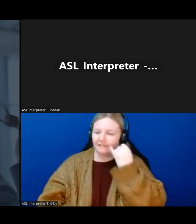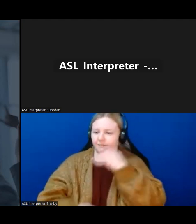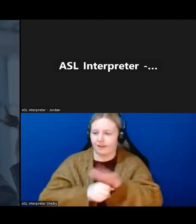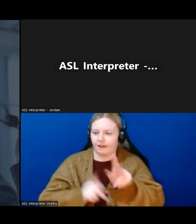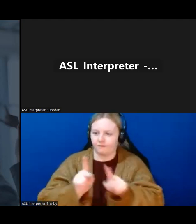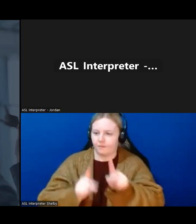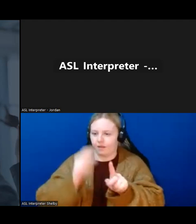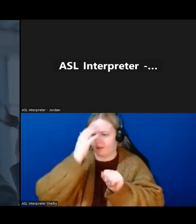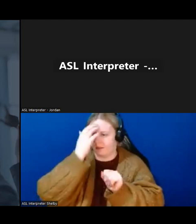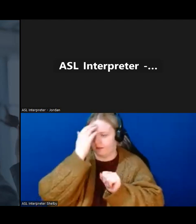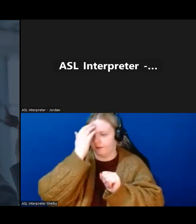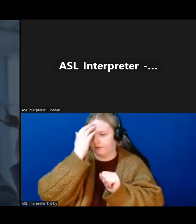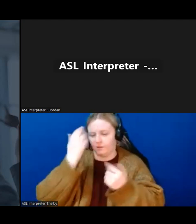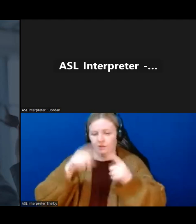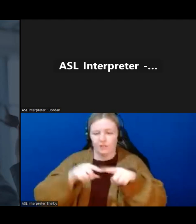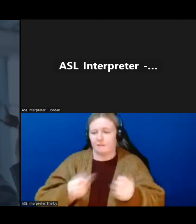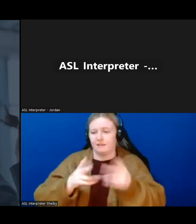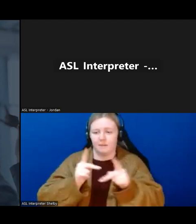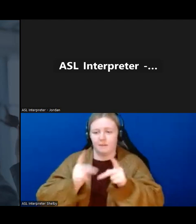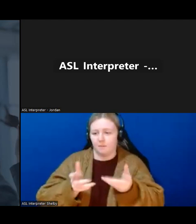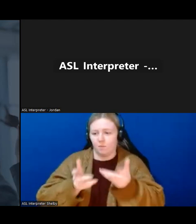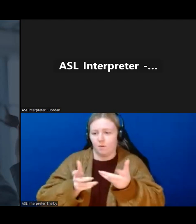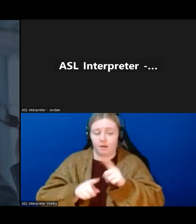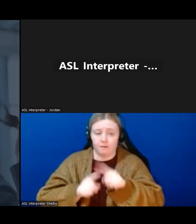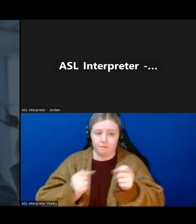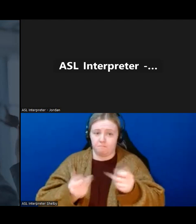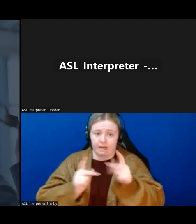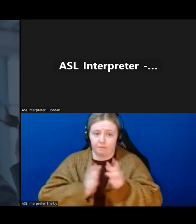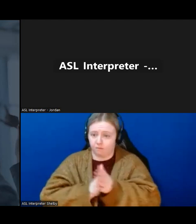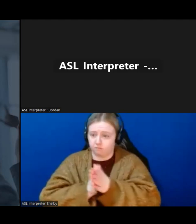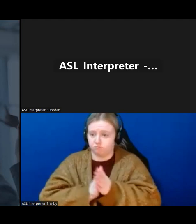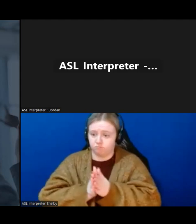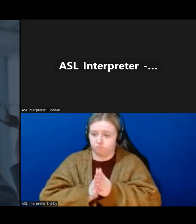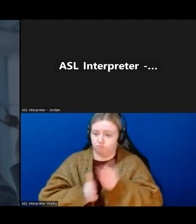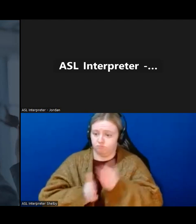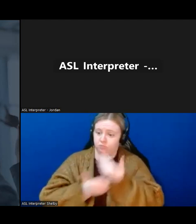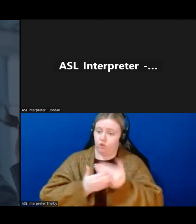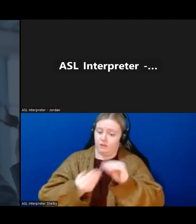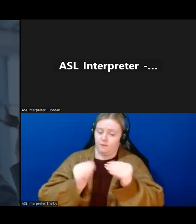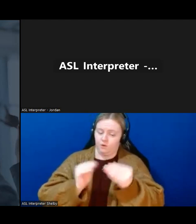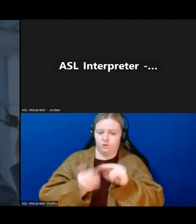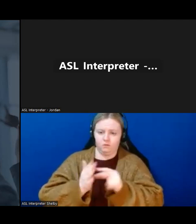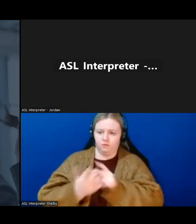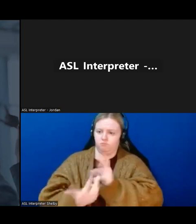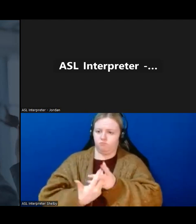So it's all based on interest, basically. But if we get enough interest, then we can definitely accommodate you in that way.